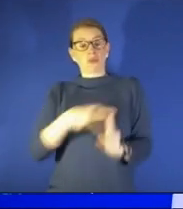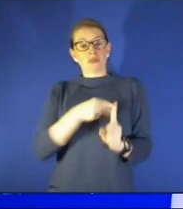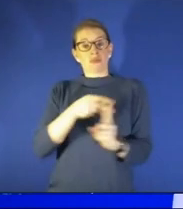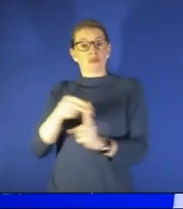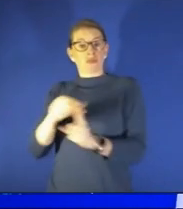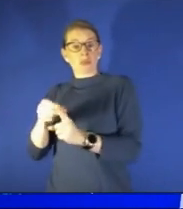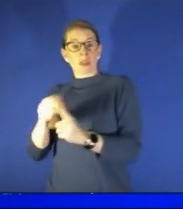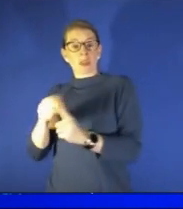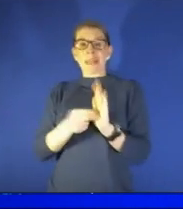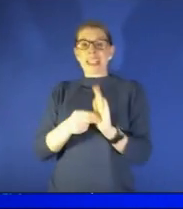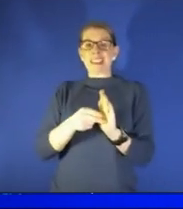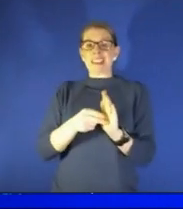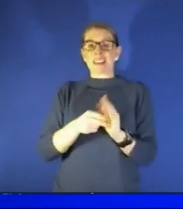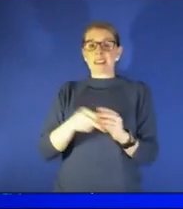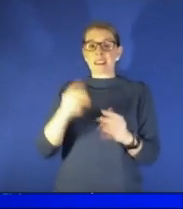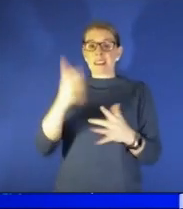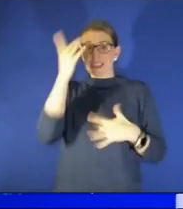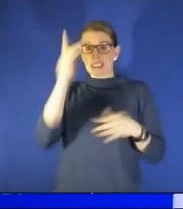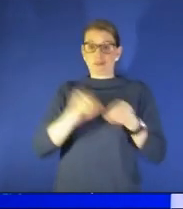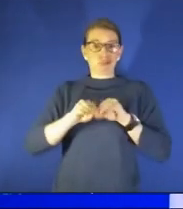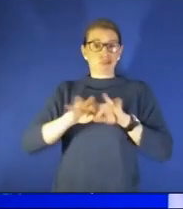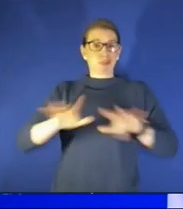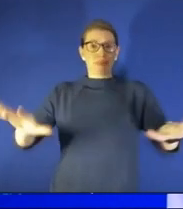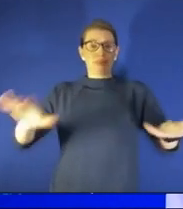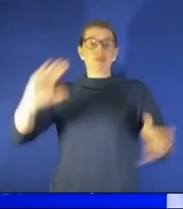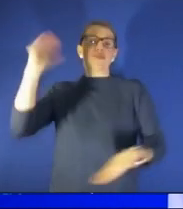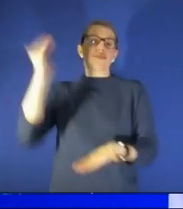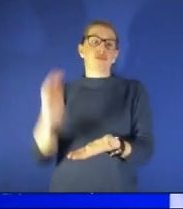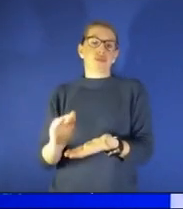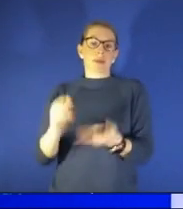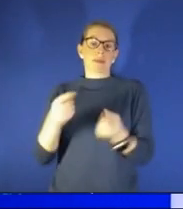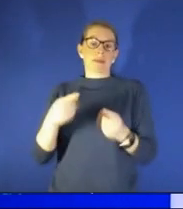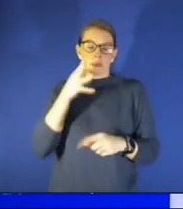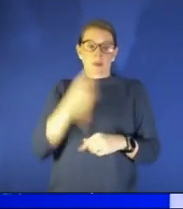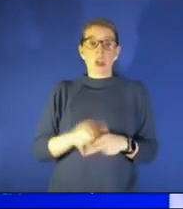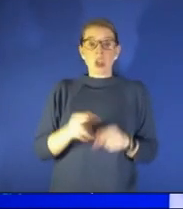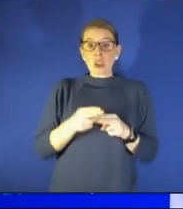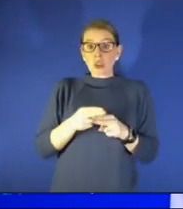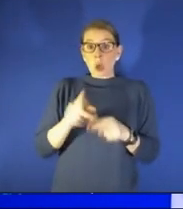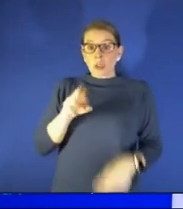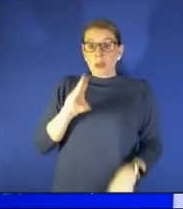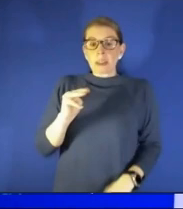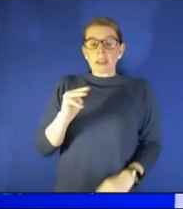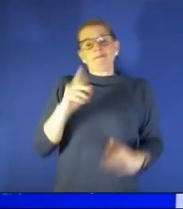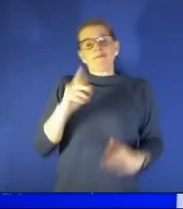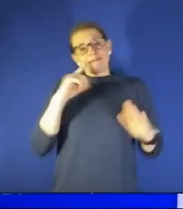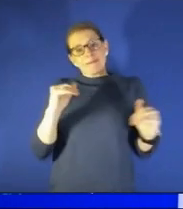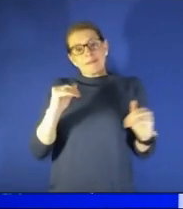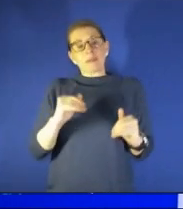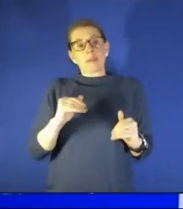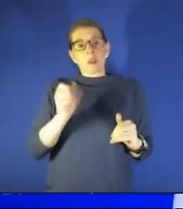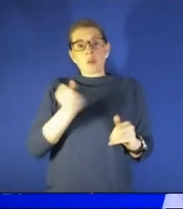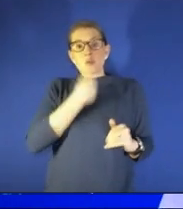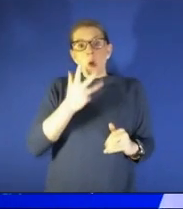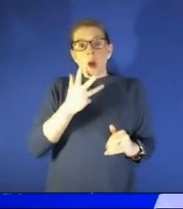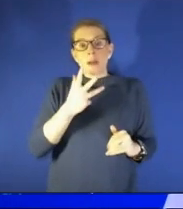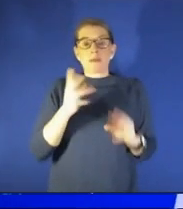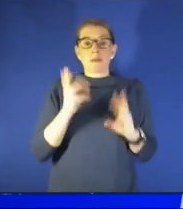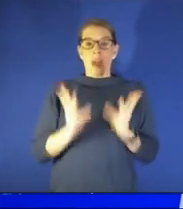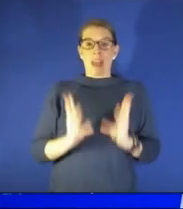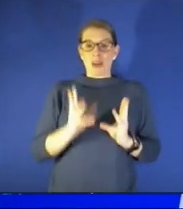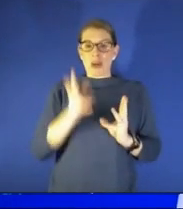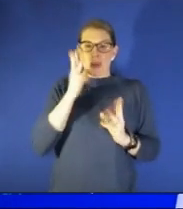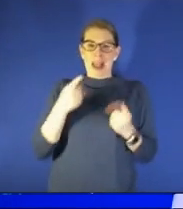super spreader events and if we're talking about the short term again hopefully we are going into warmer weather where people will be able to do things